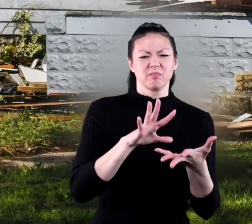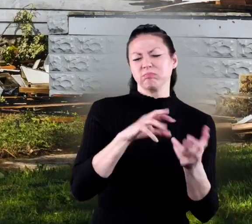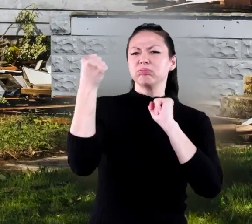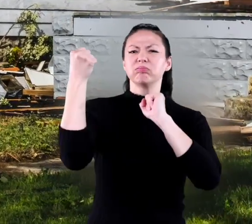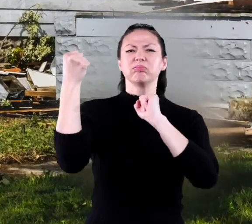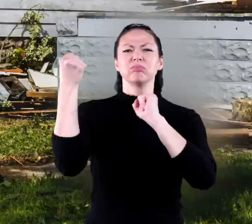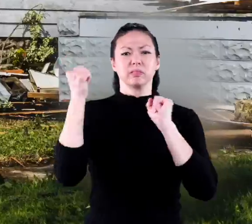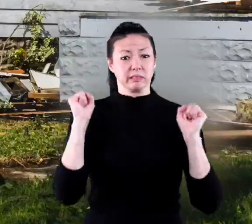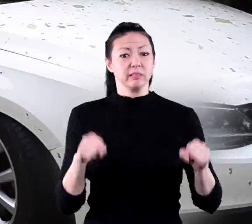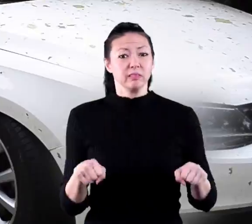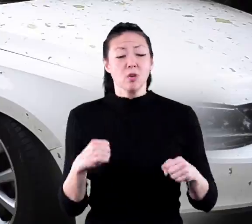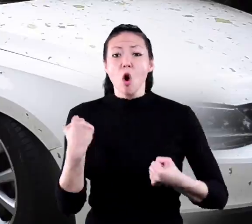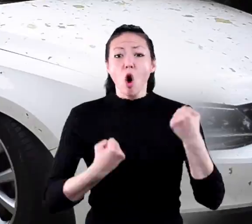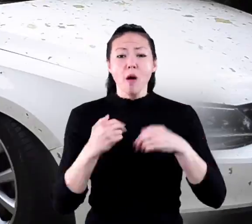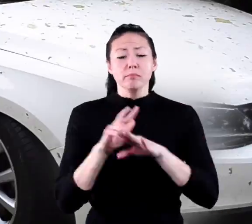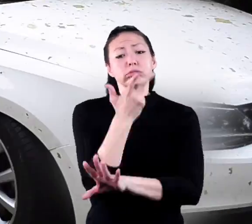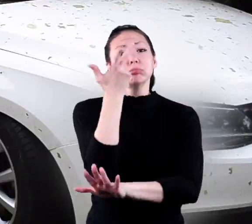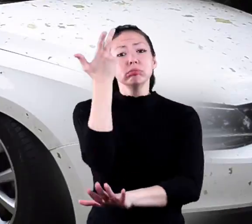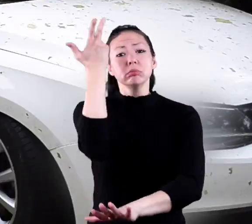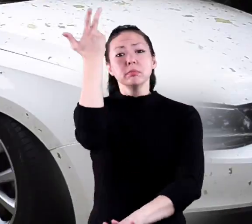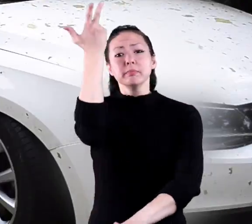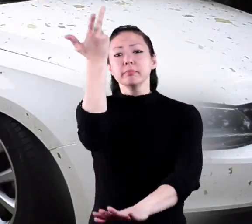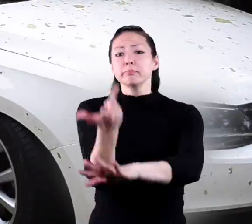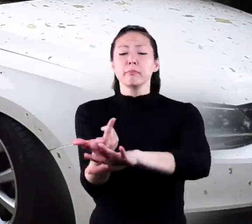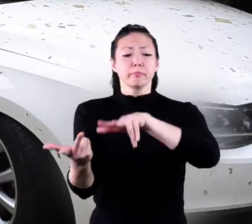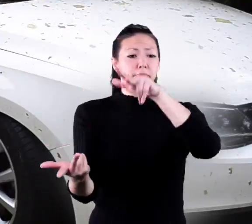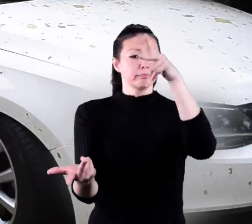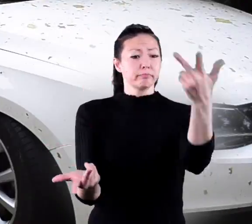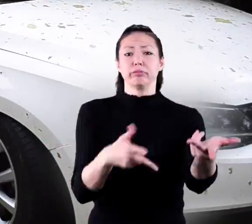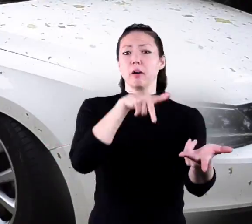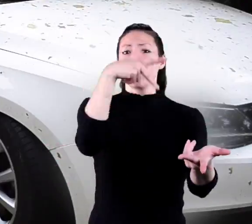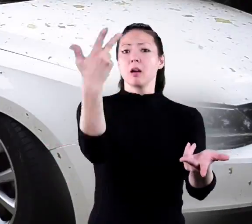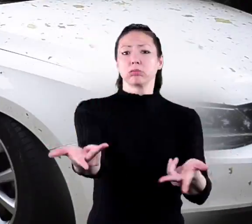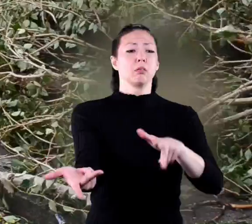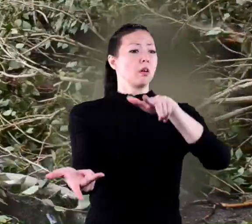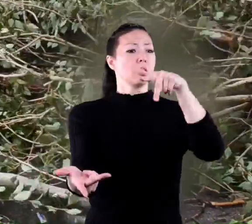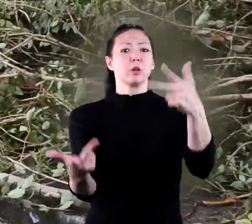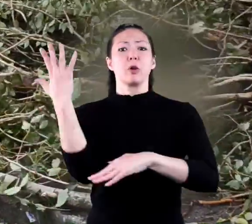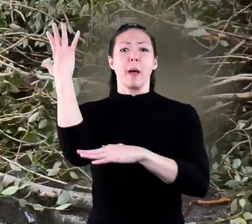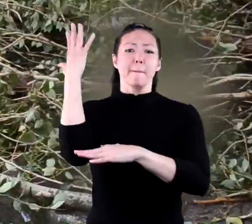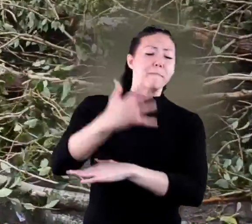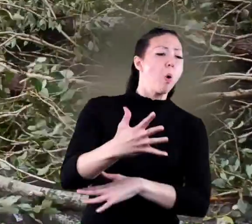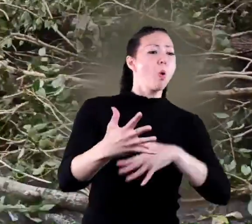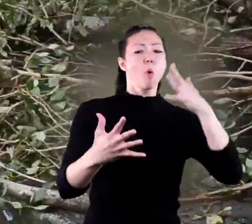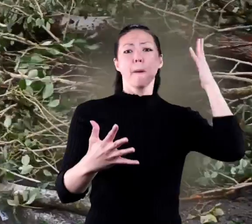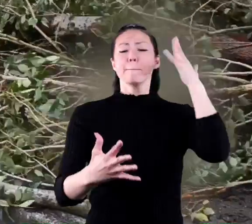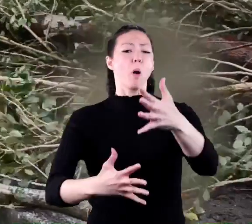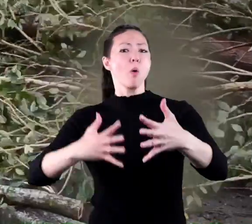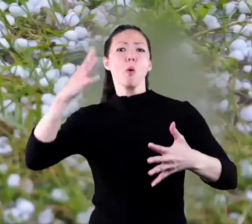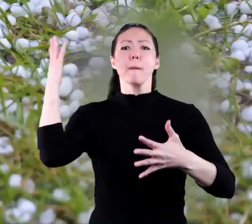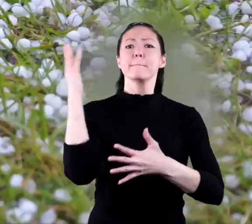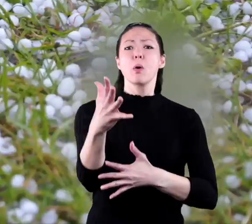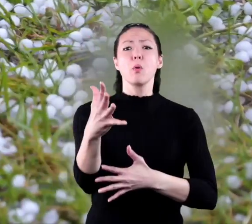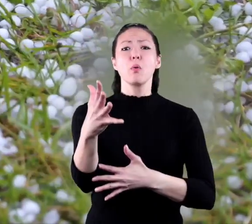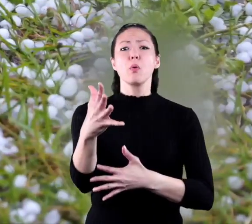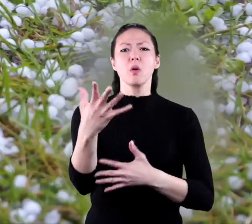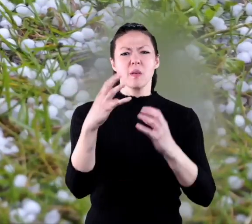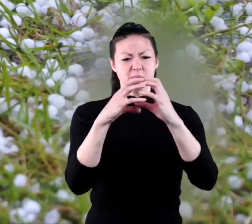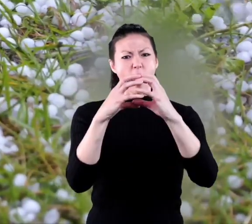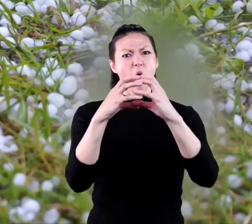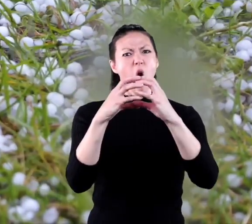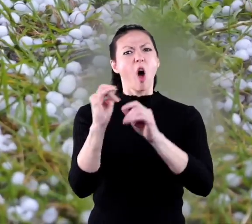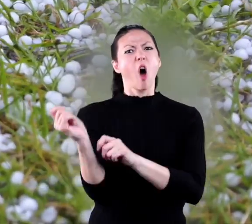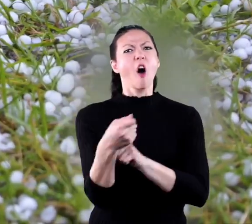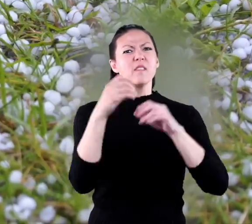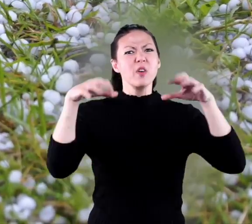splinters. Cars and trucks tossed about like toys. Trees are uprooted. Hale the size